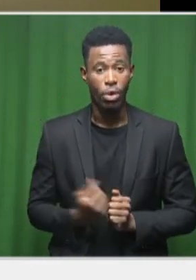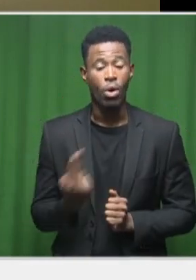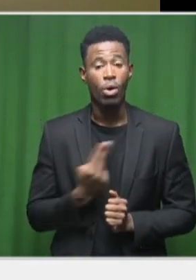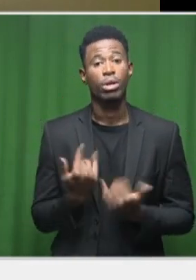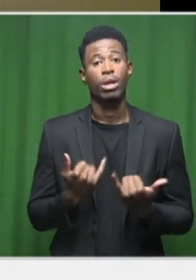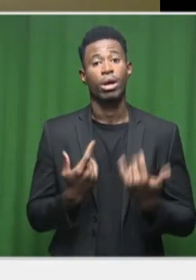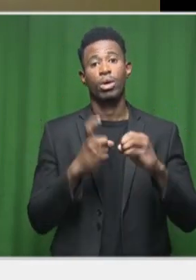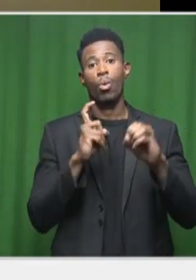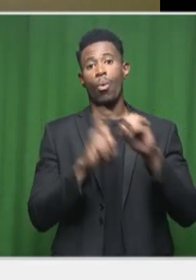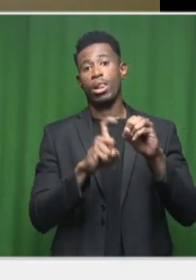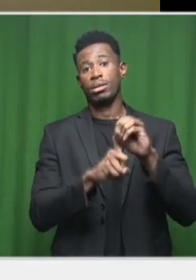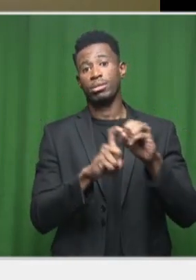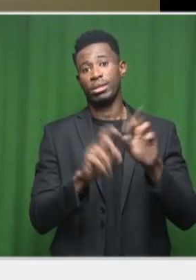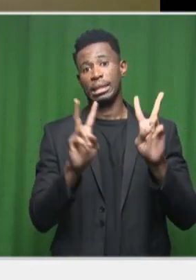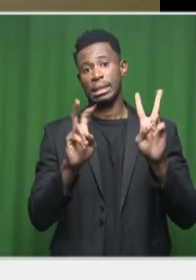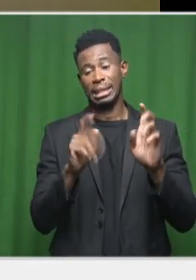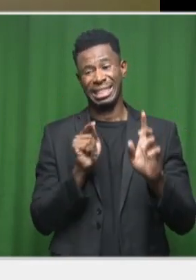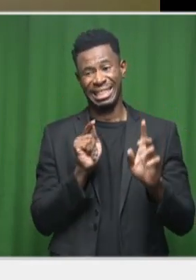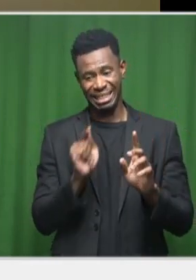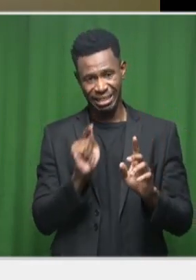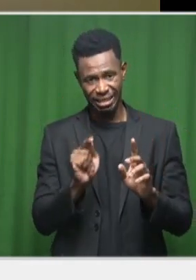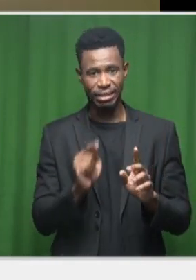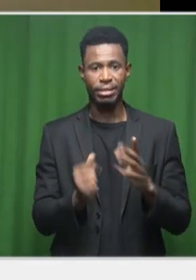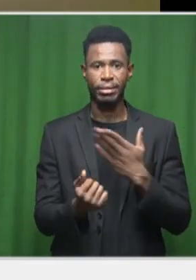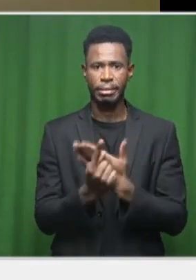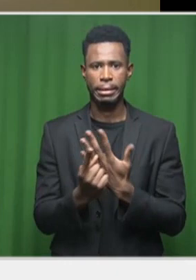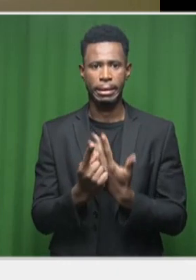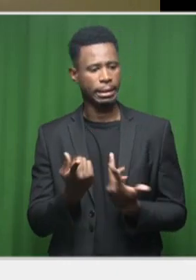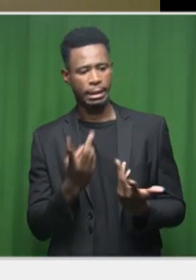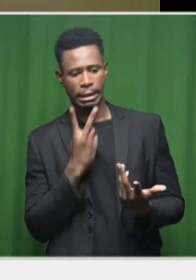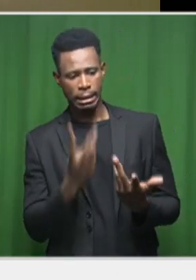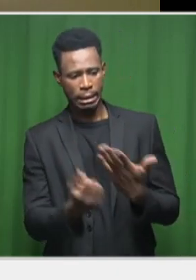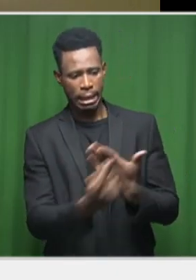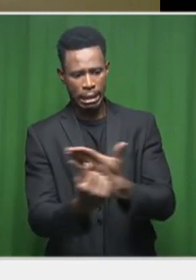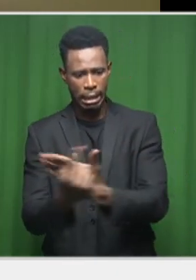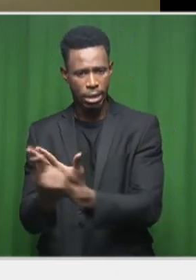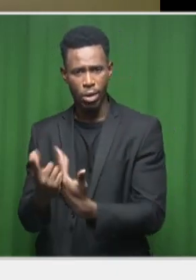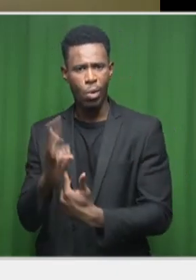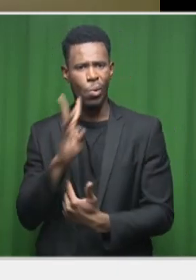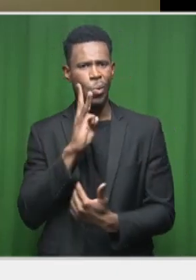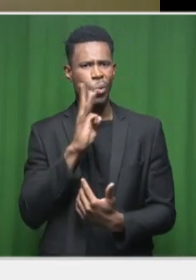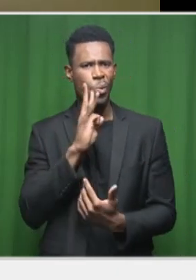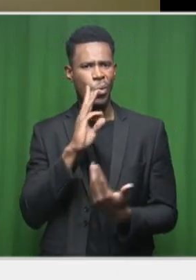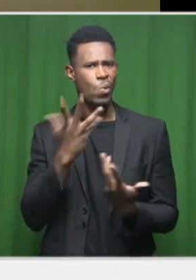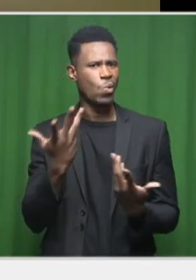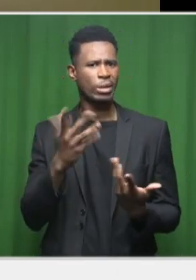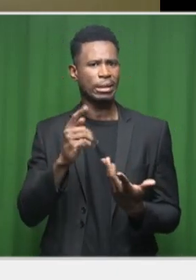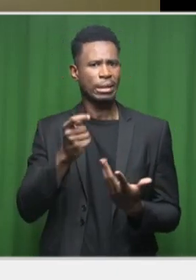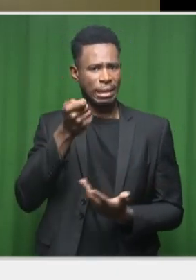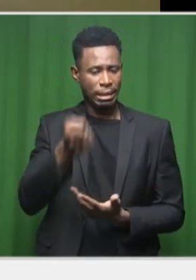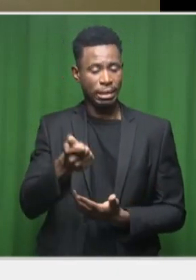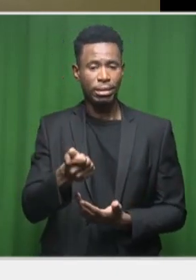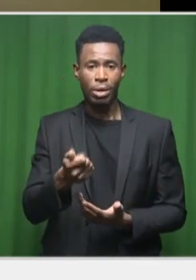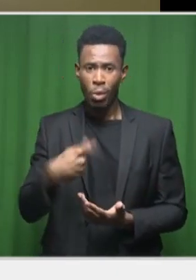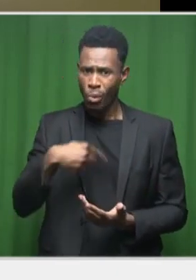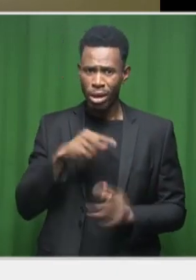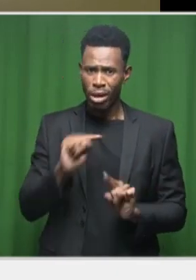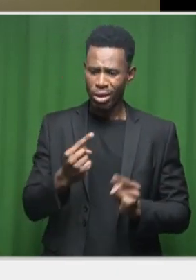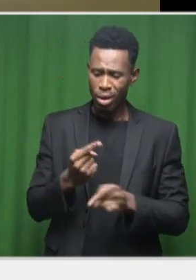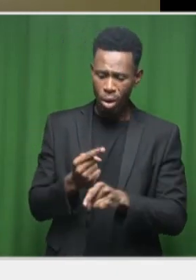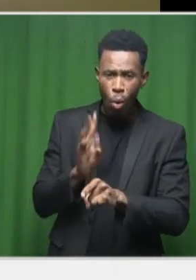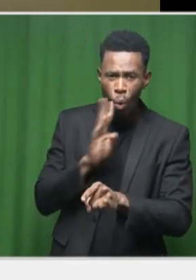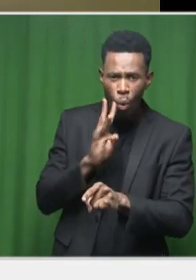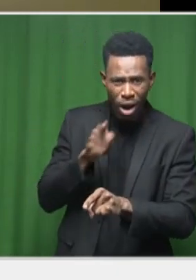which then, obviously, contributes to your water scarcity, because we can't drink ill-treated,